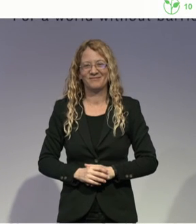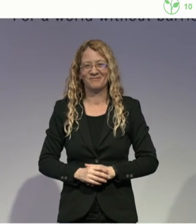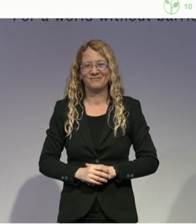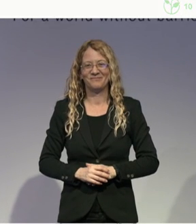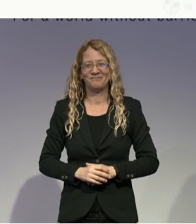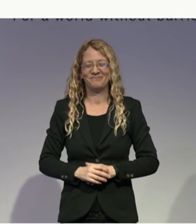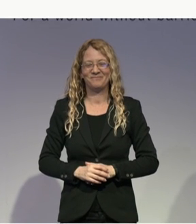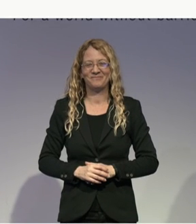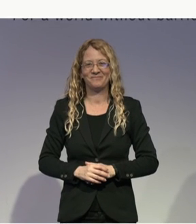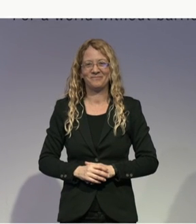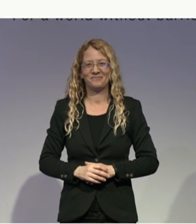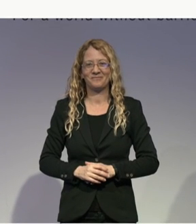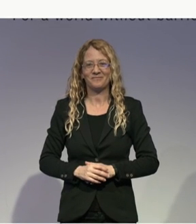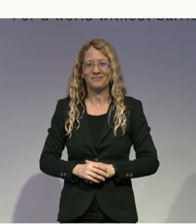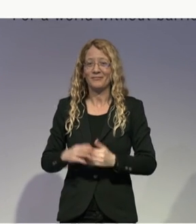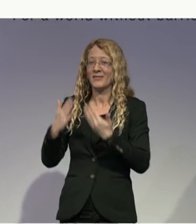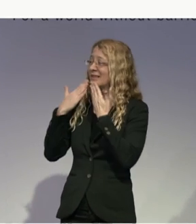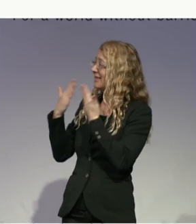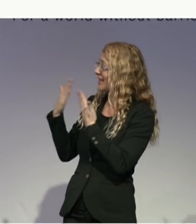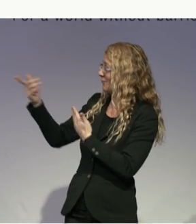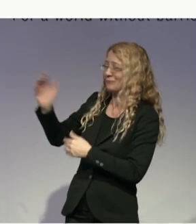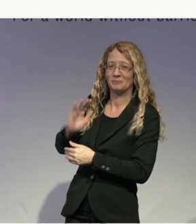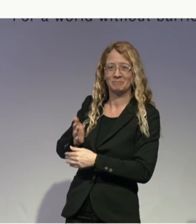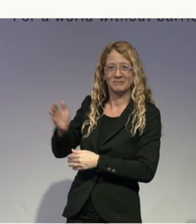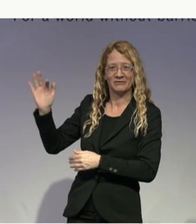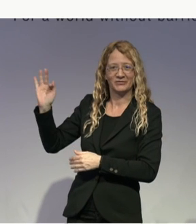Thank you, Francesca. Again, a lot of questions come to mind.